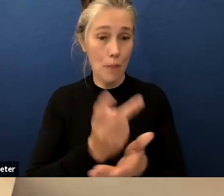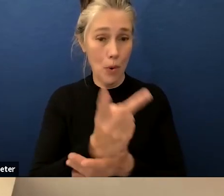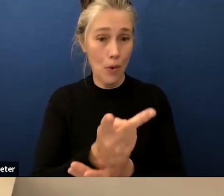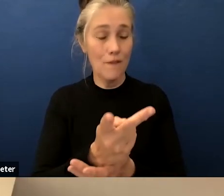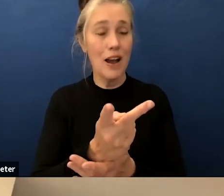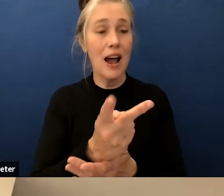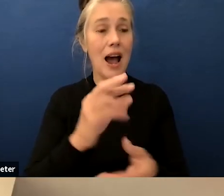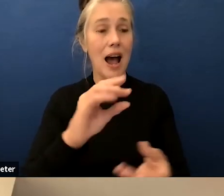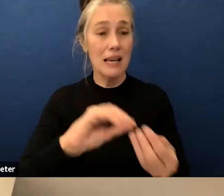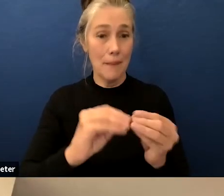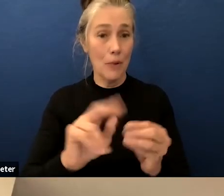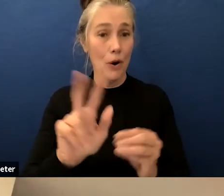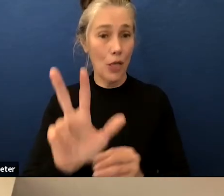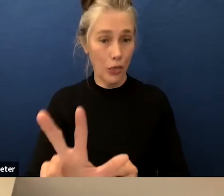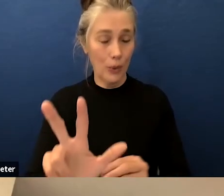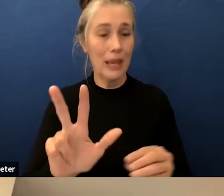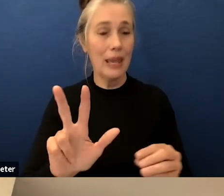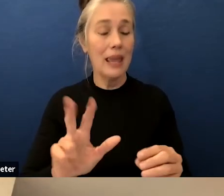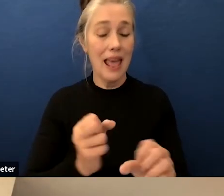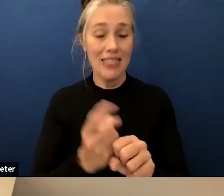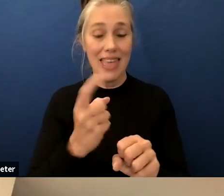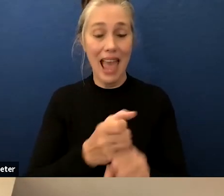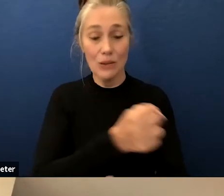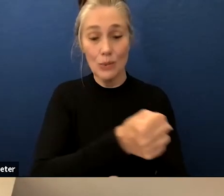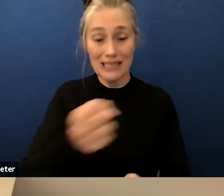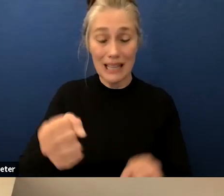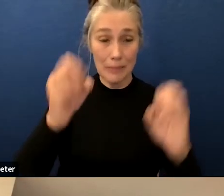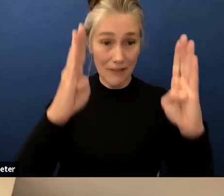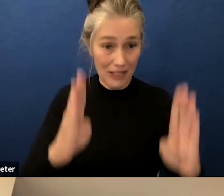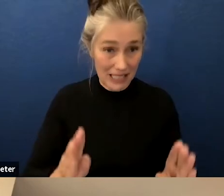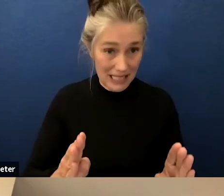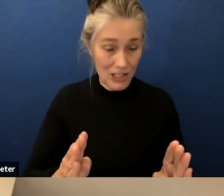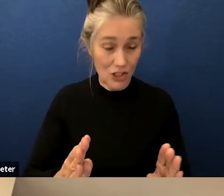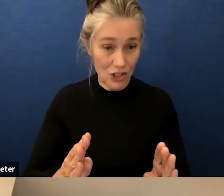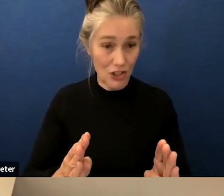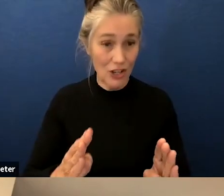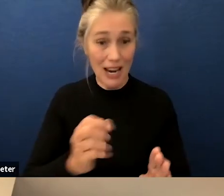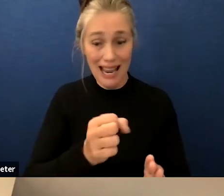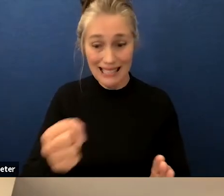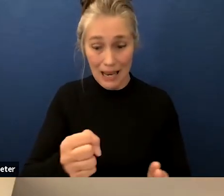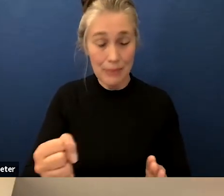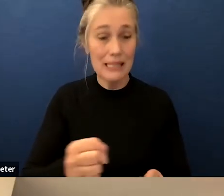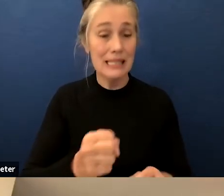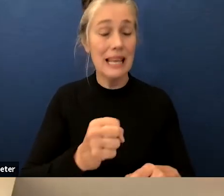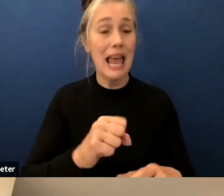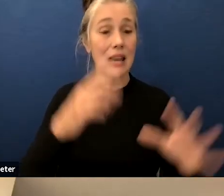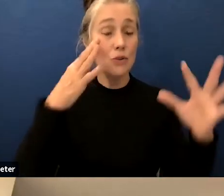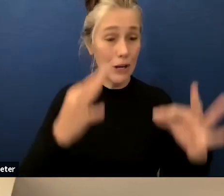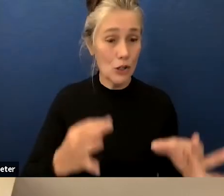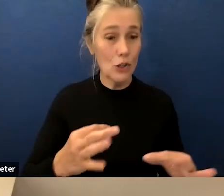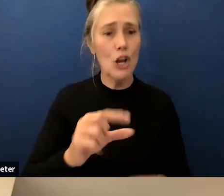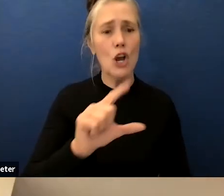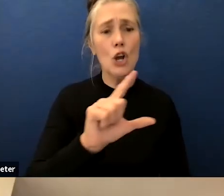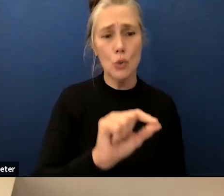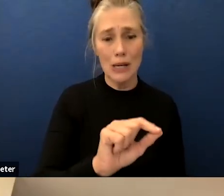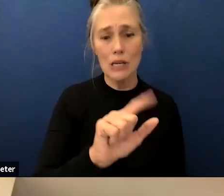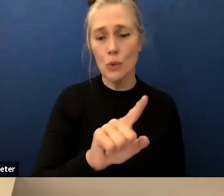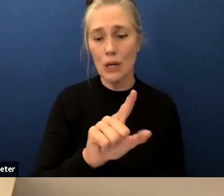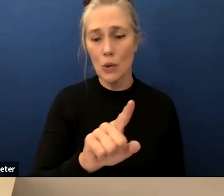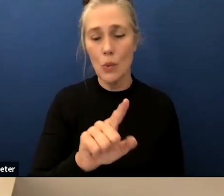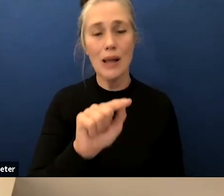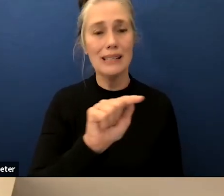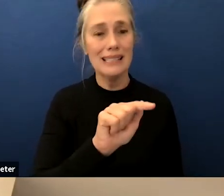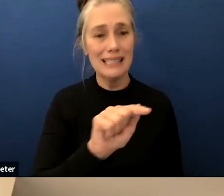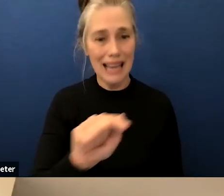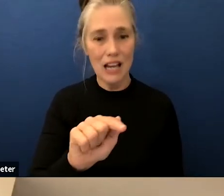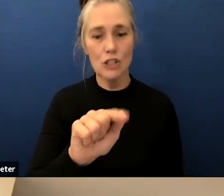and approval of resolution number 2021-22-13 the annual report of